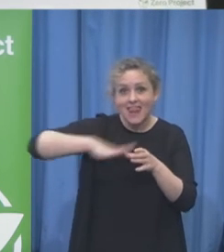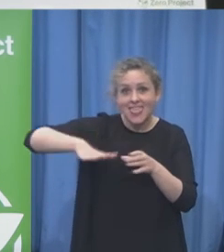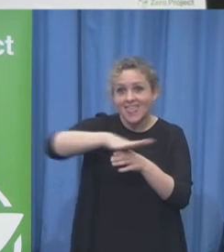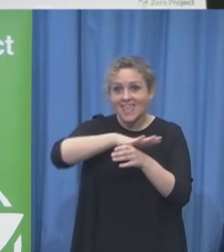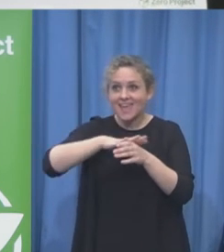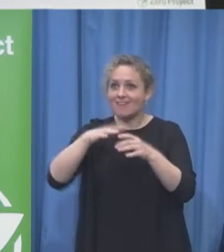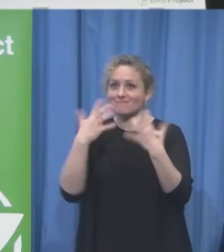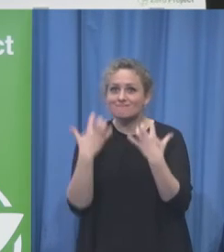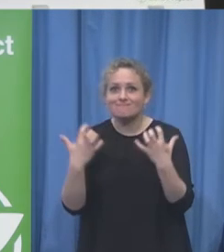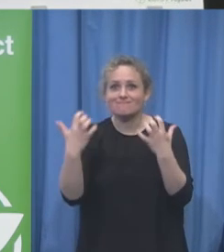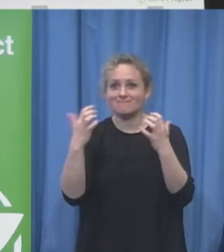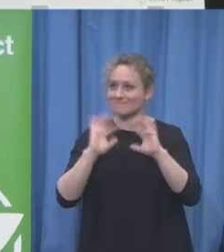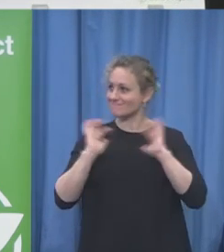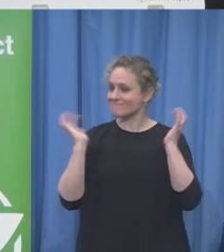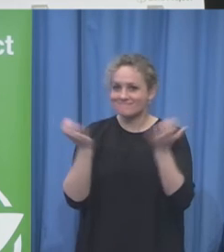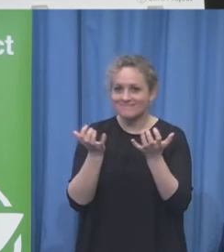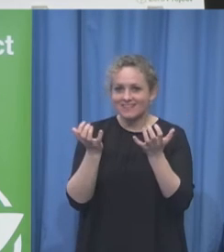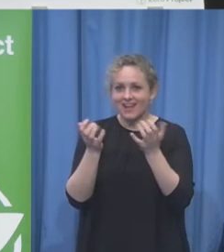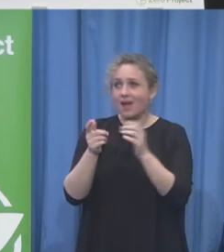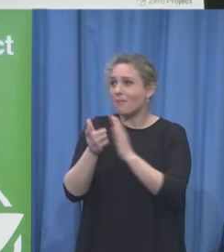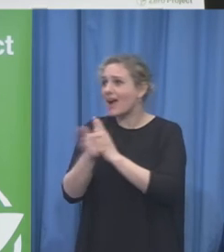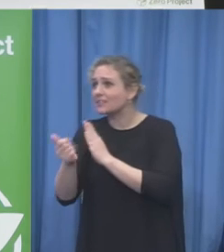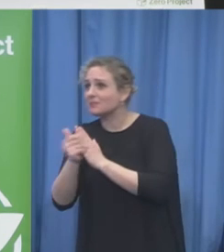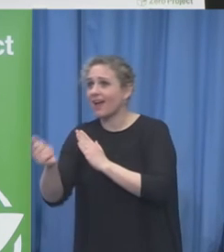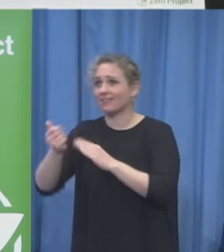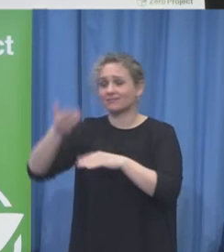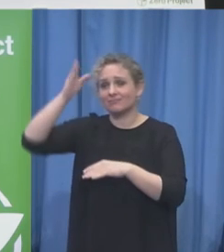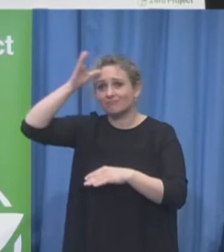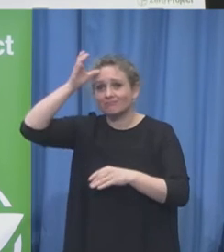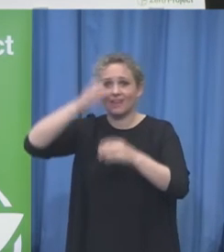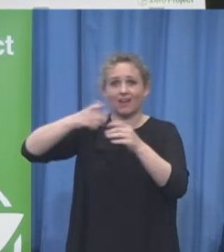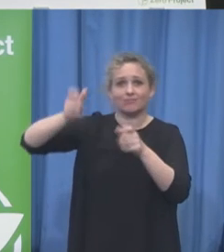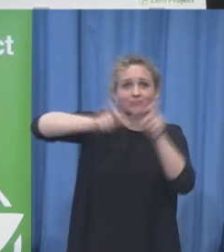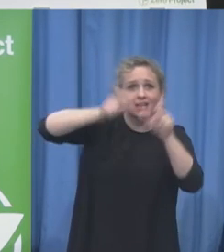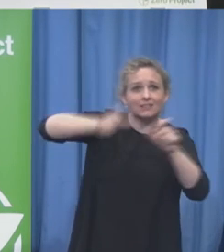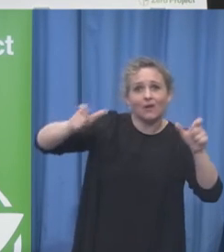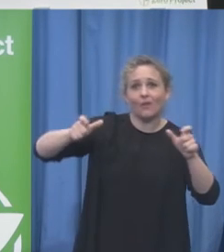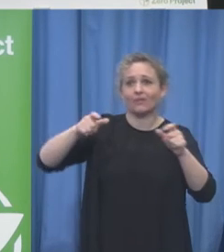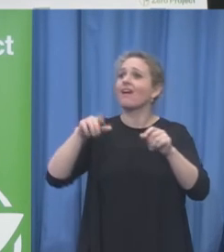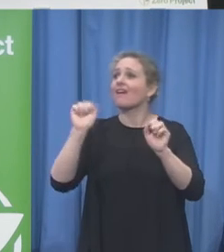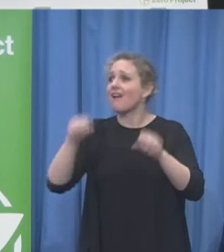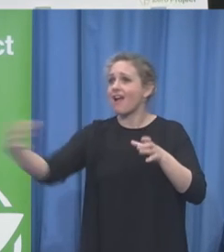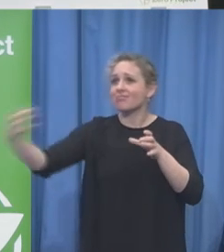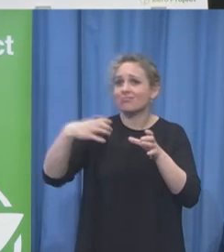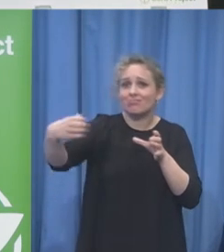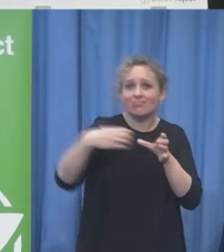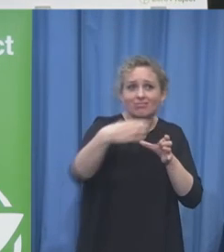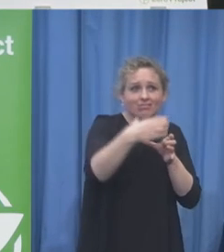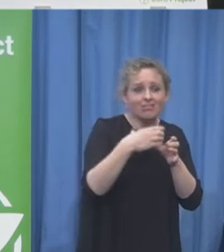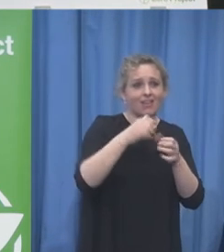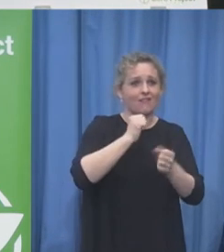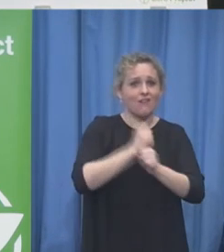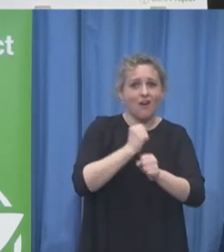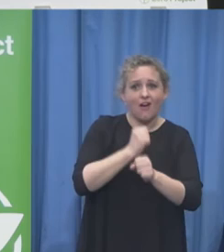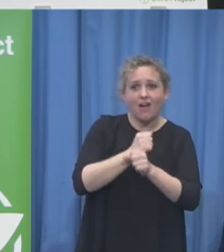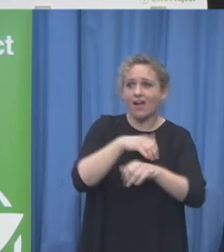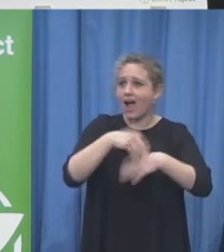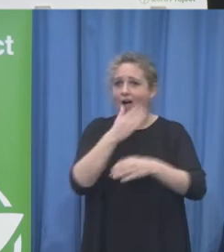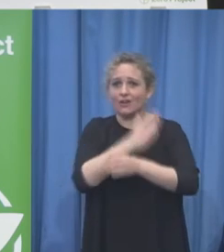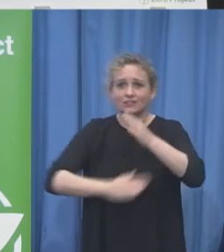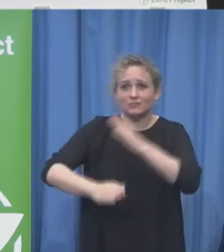the world working for a world without barriers thank you so much for your support of all of